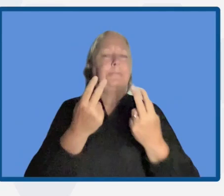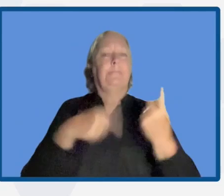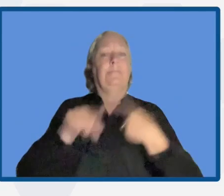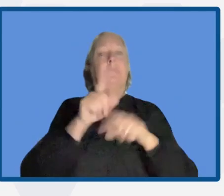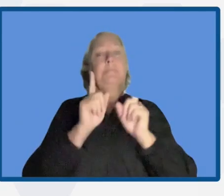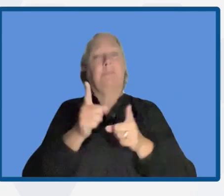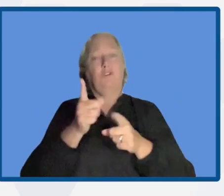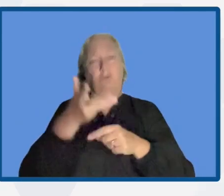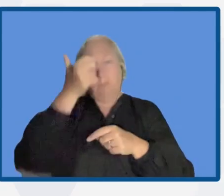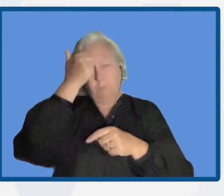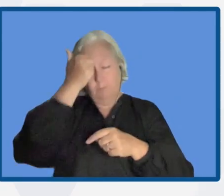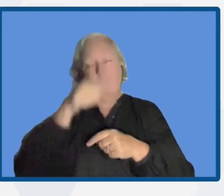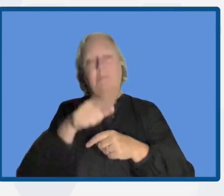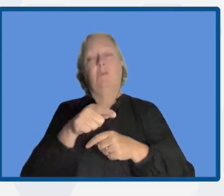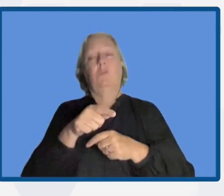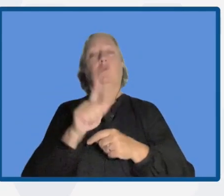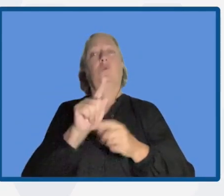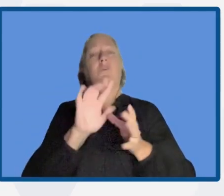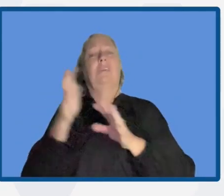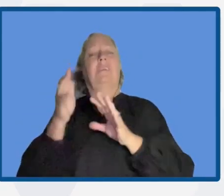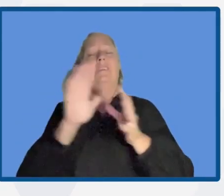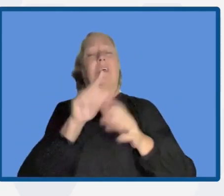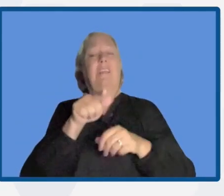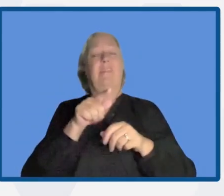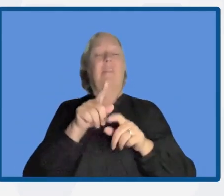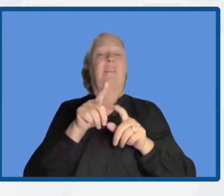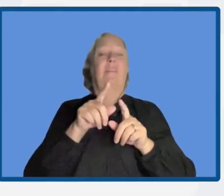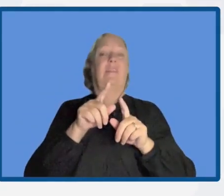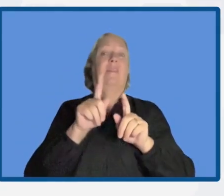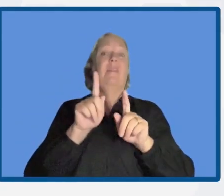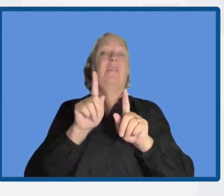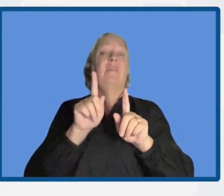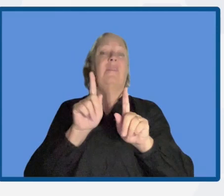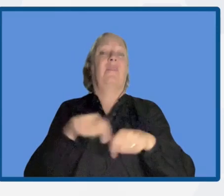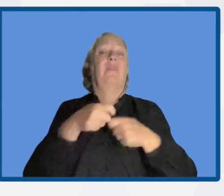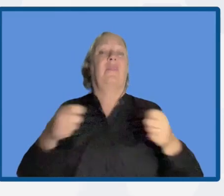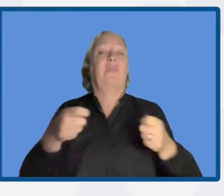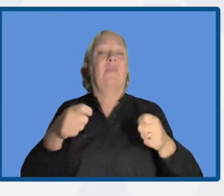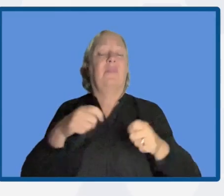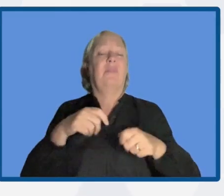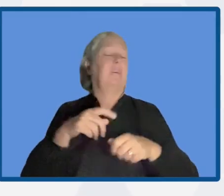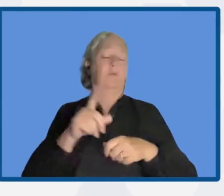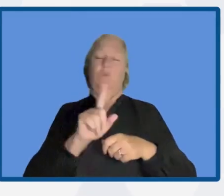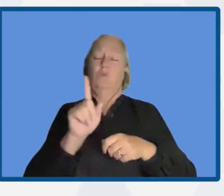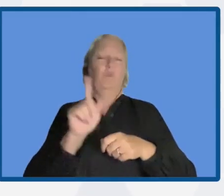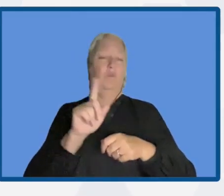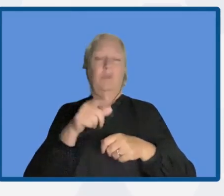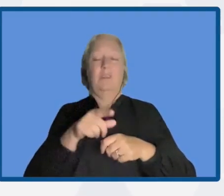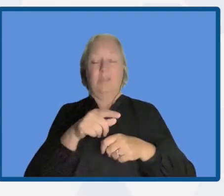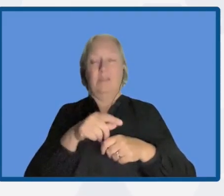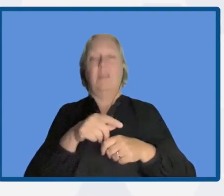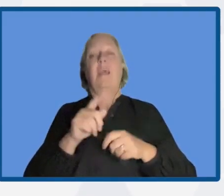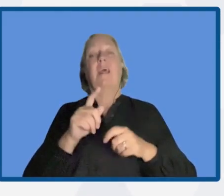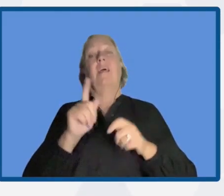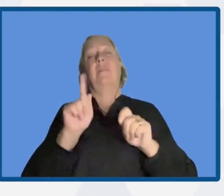is that disasters are not natural. Even though disasters are not natural, nature-based solutions are